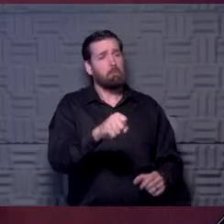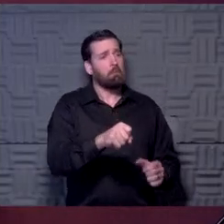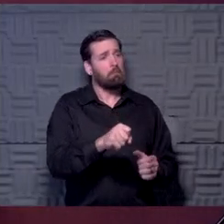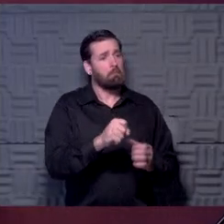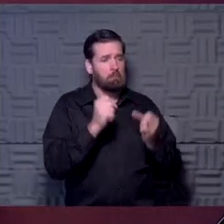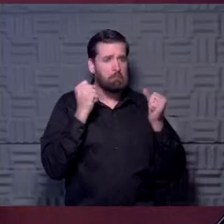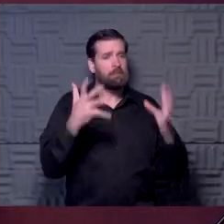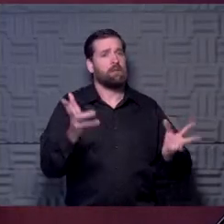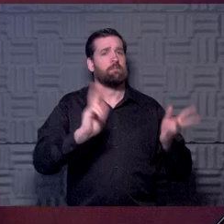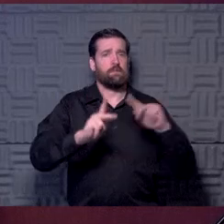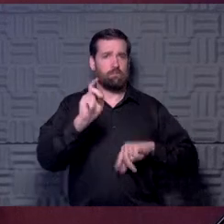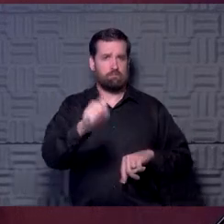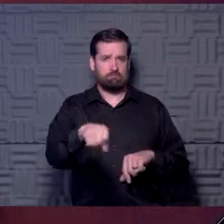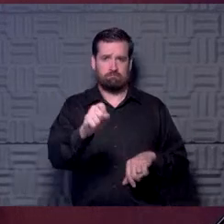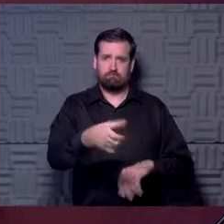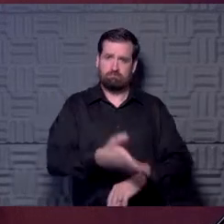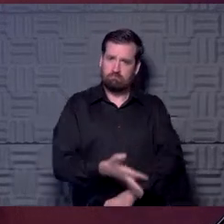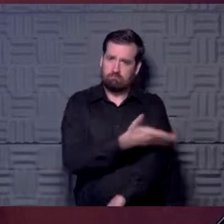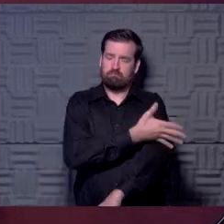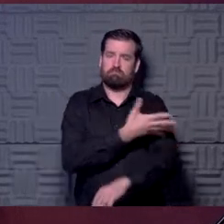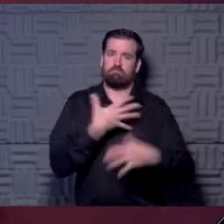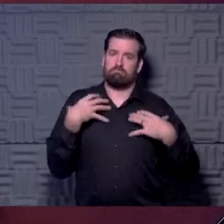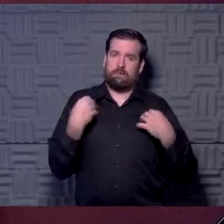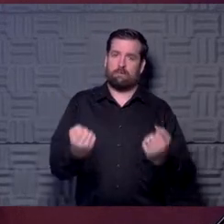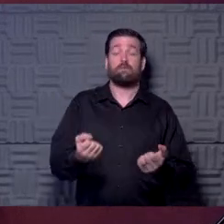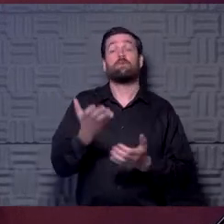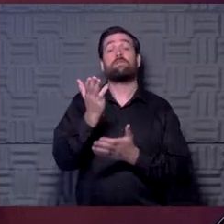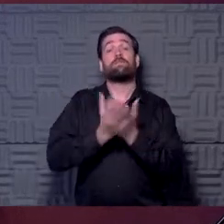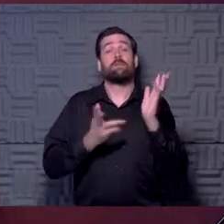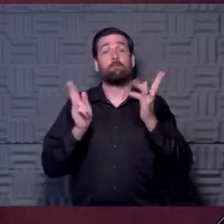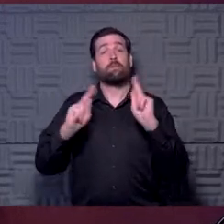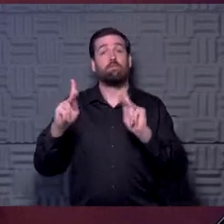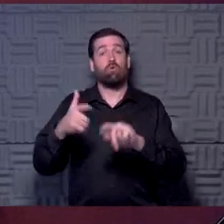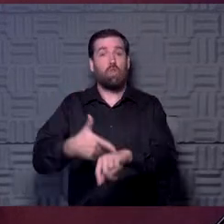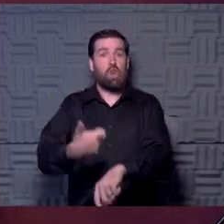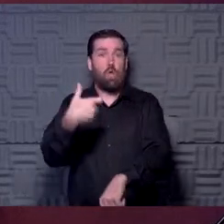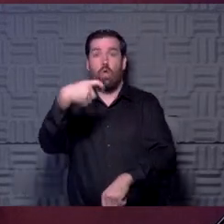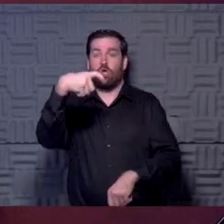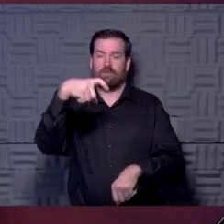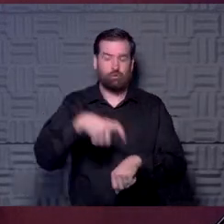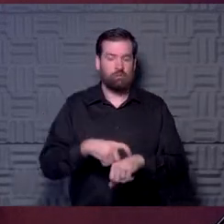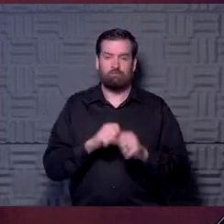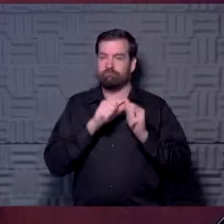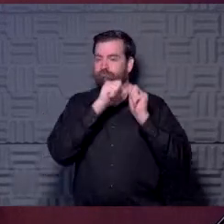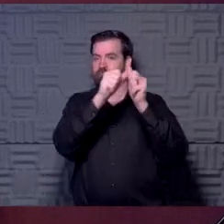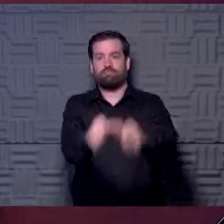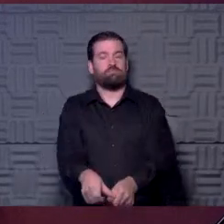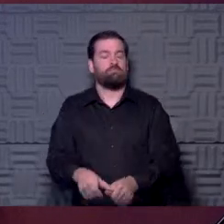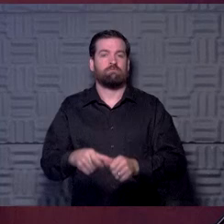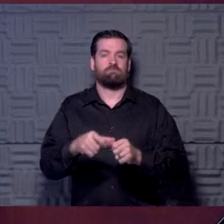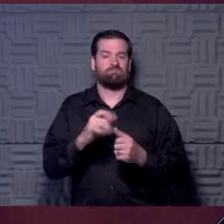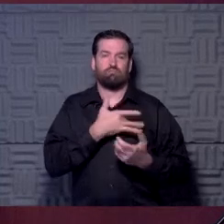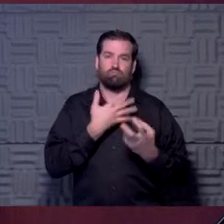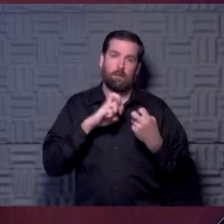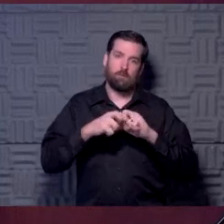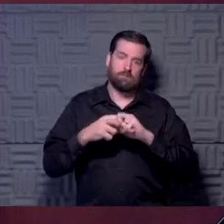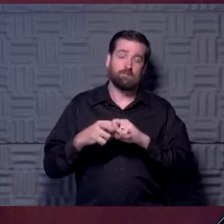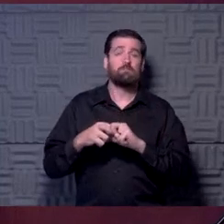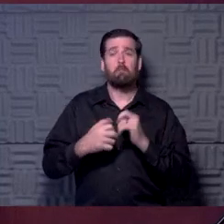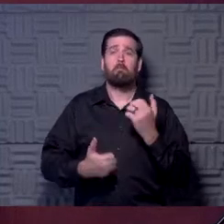recover from myocarditis. So again, some people develop long term heart dysfunction, but the majority of people recover